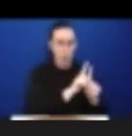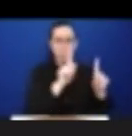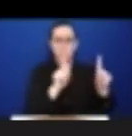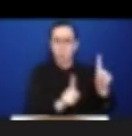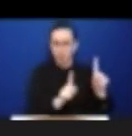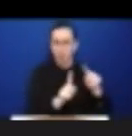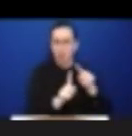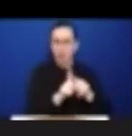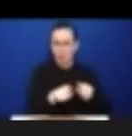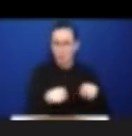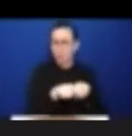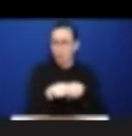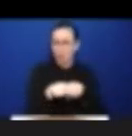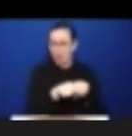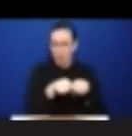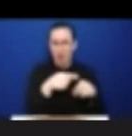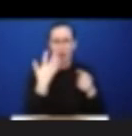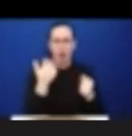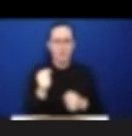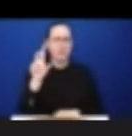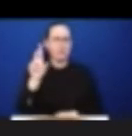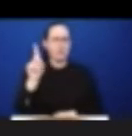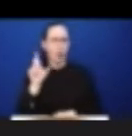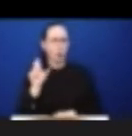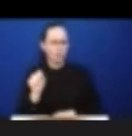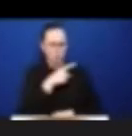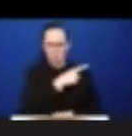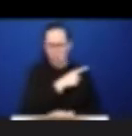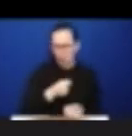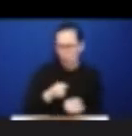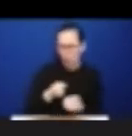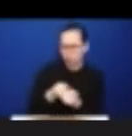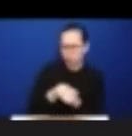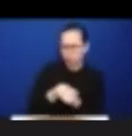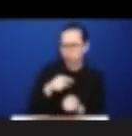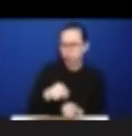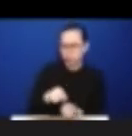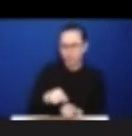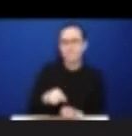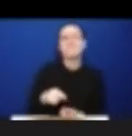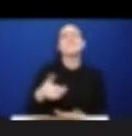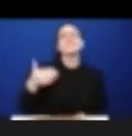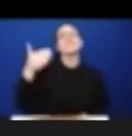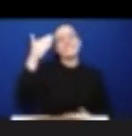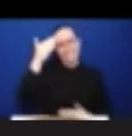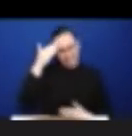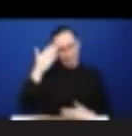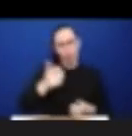to him in the hospital after he got diagnosed with COVID, multiple organizations